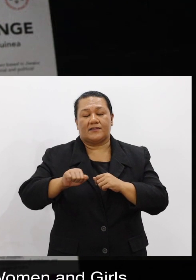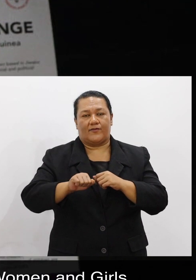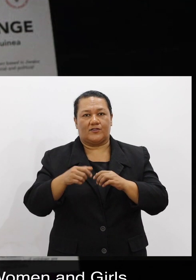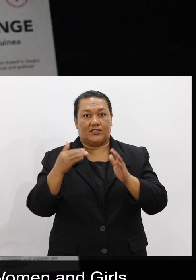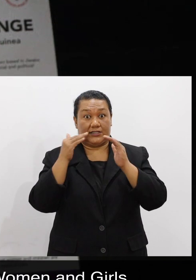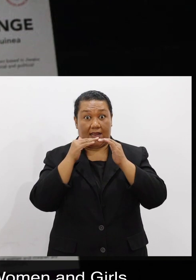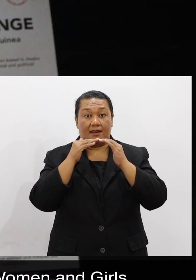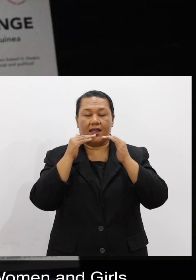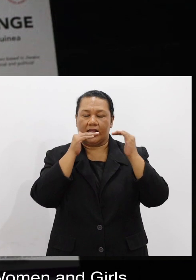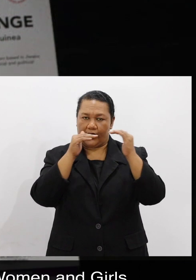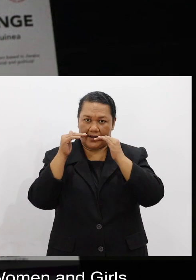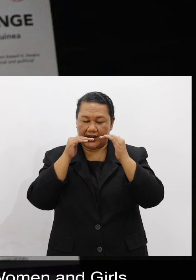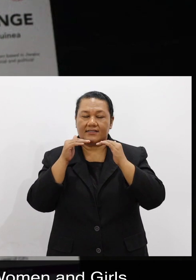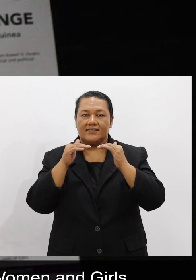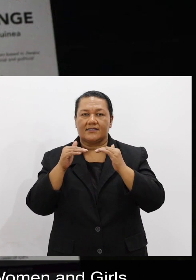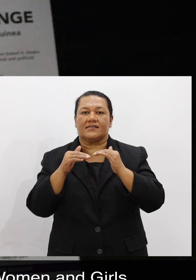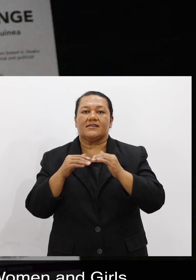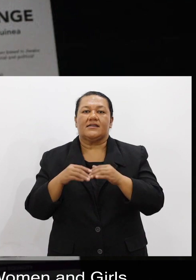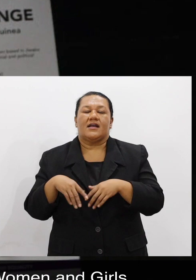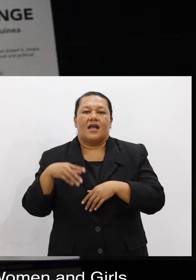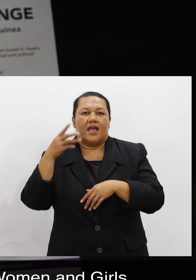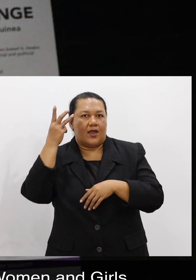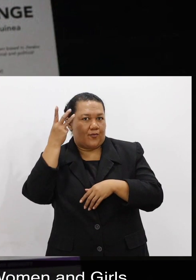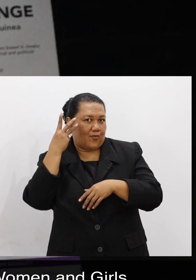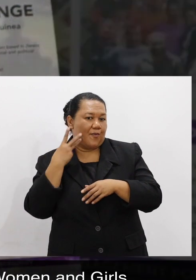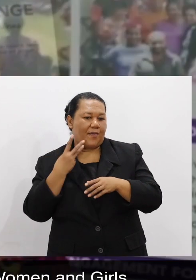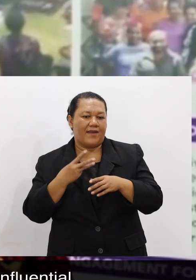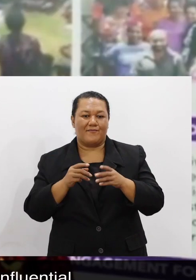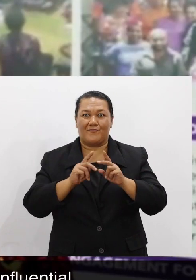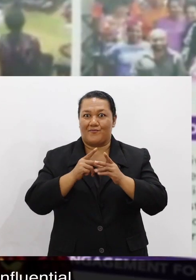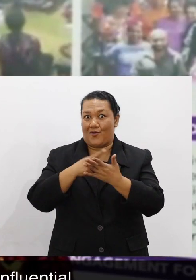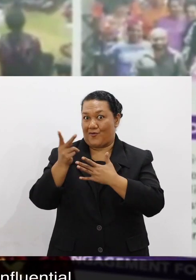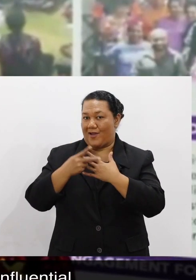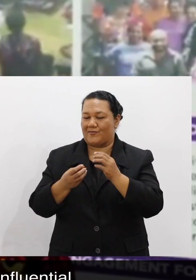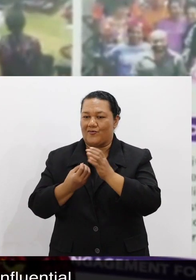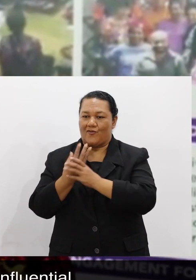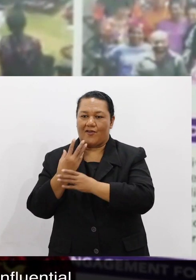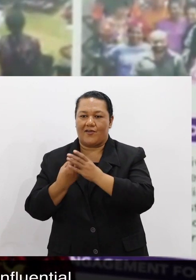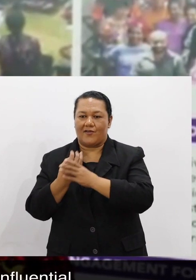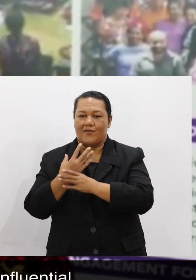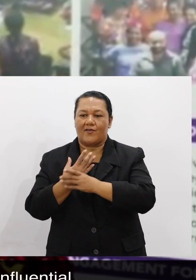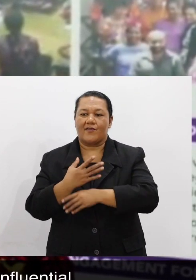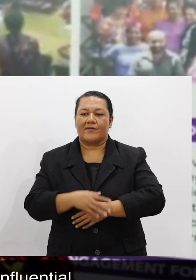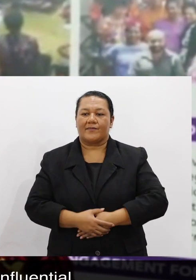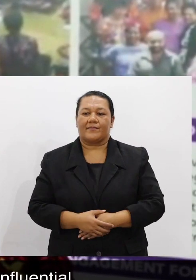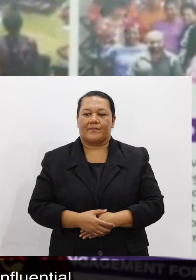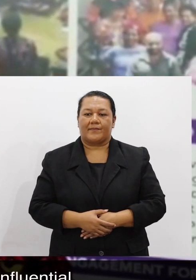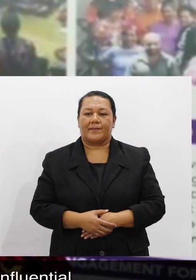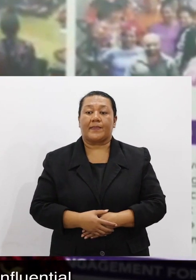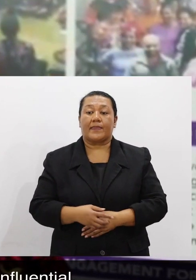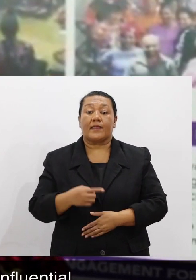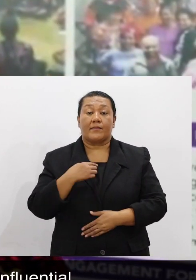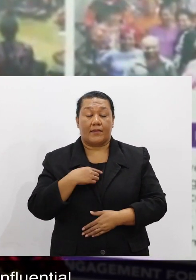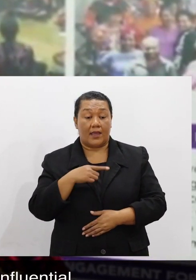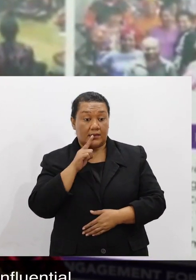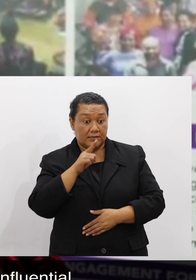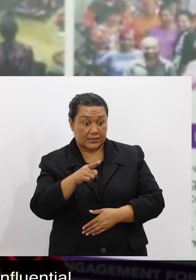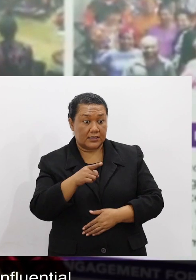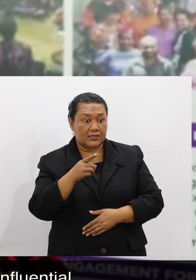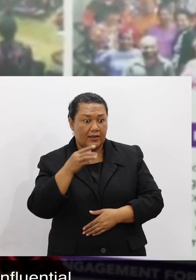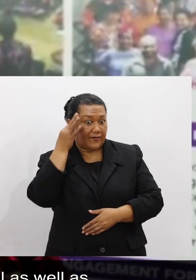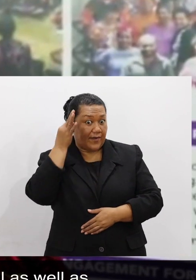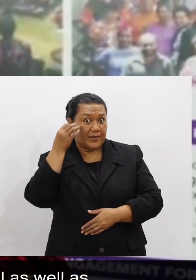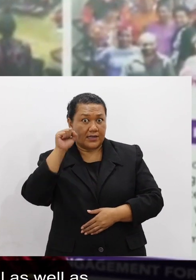equality and ending violence against women and girls. The feminist movement was, I'm seeing it as very